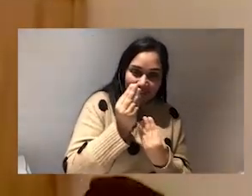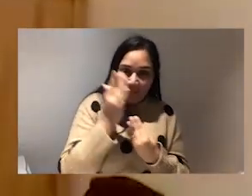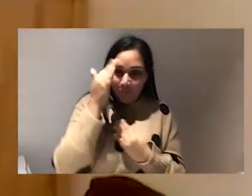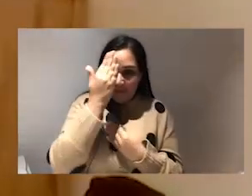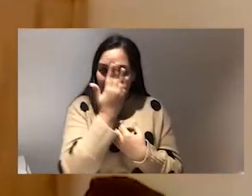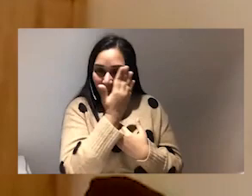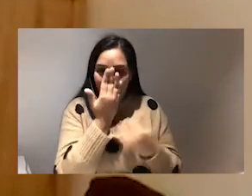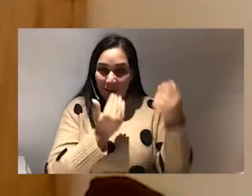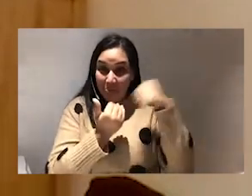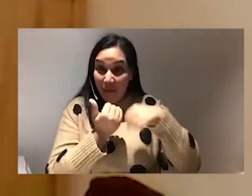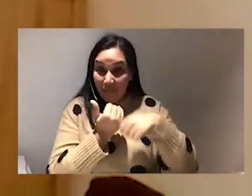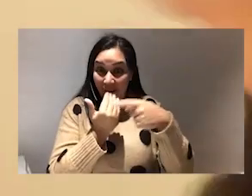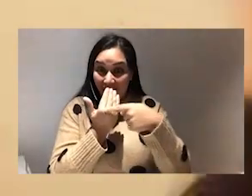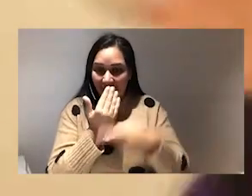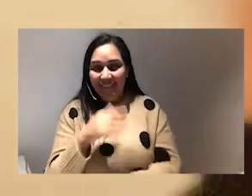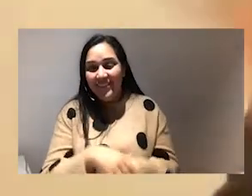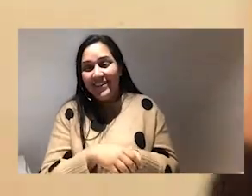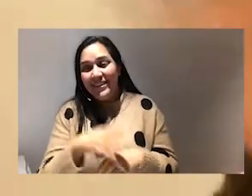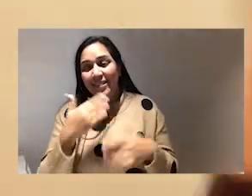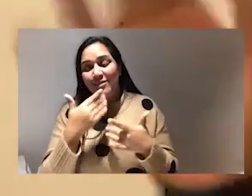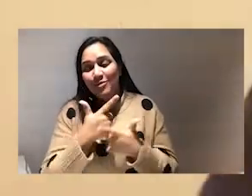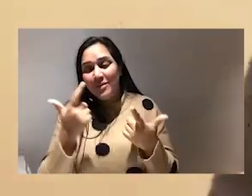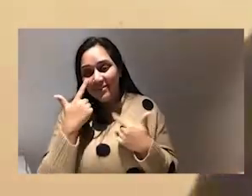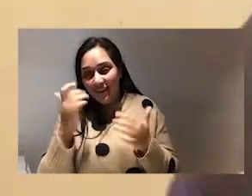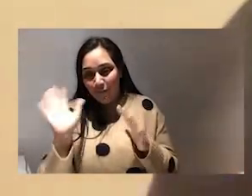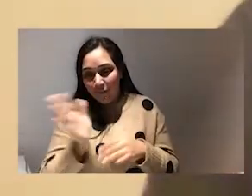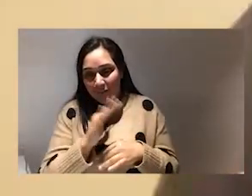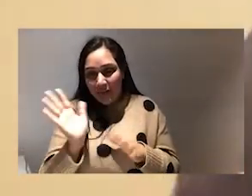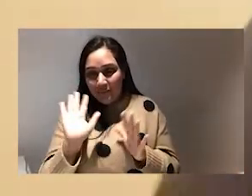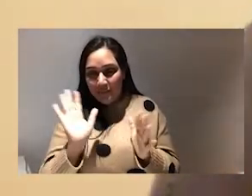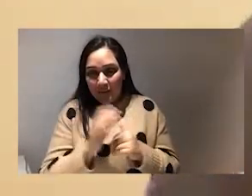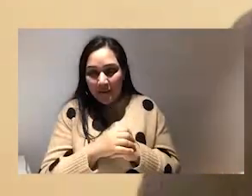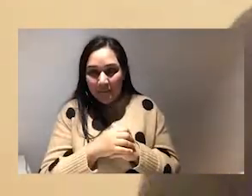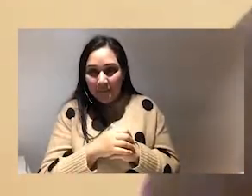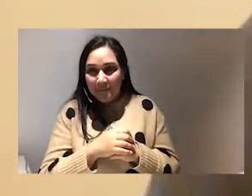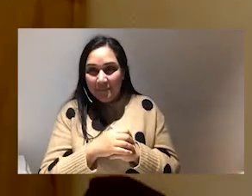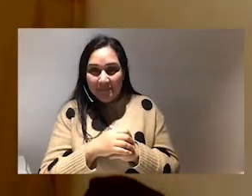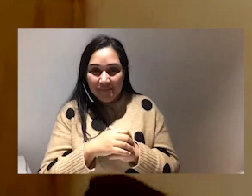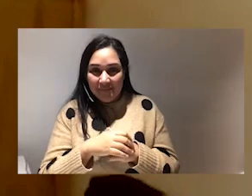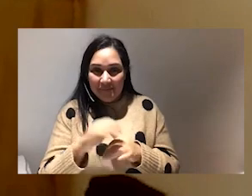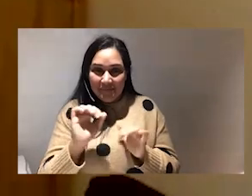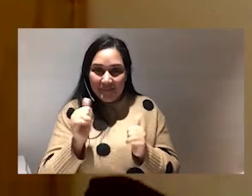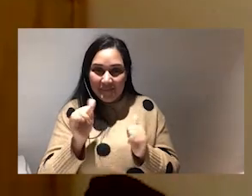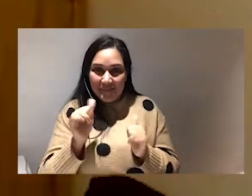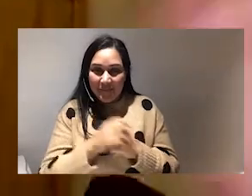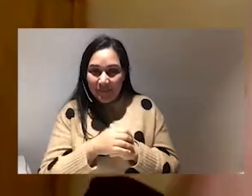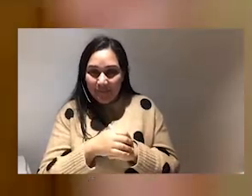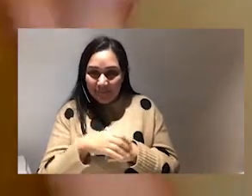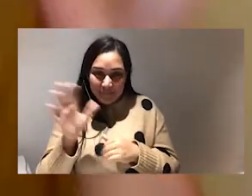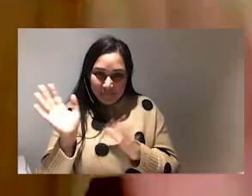you so much take care everybody everybody you did well you did really well